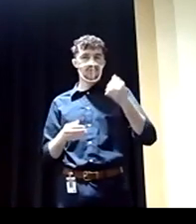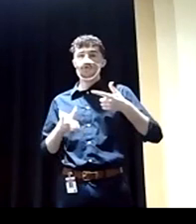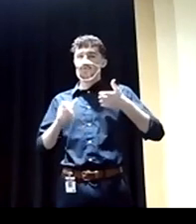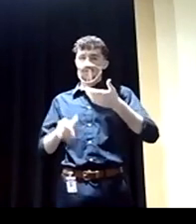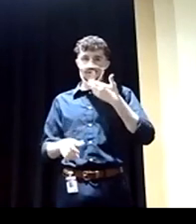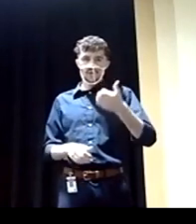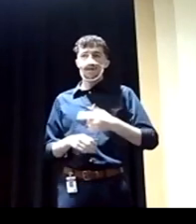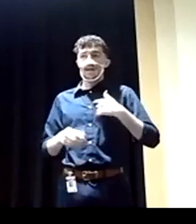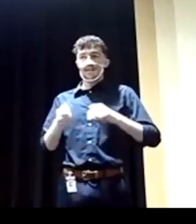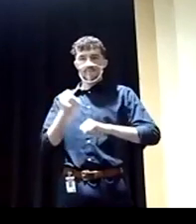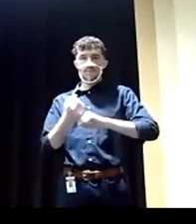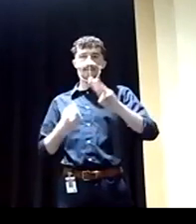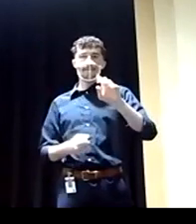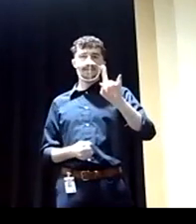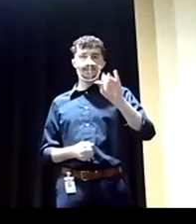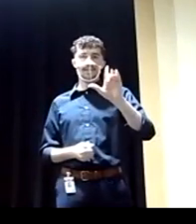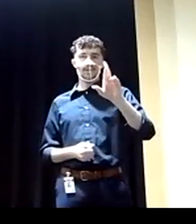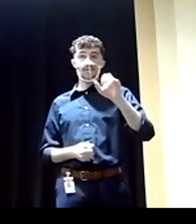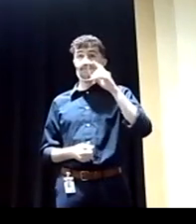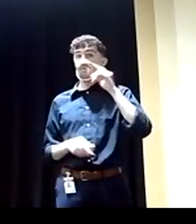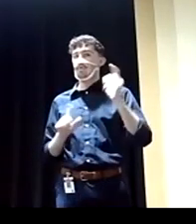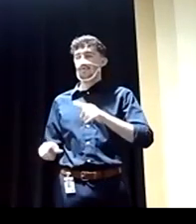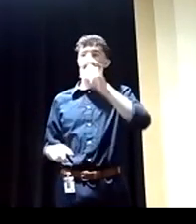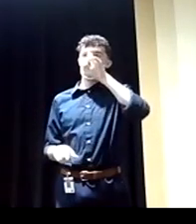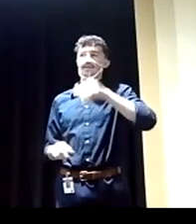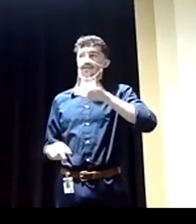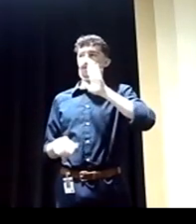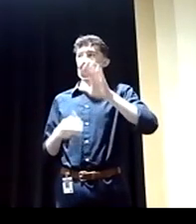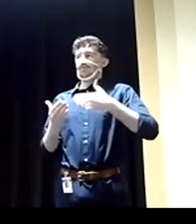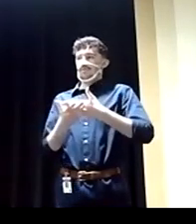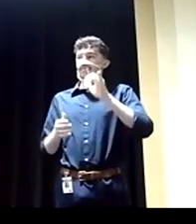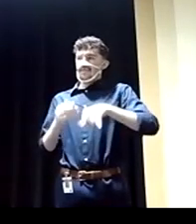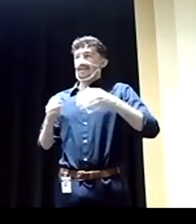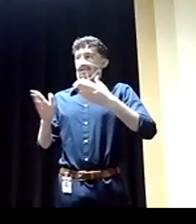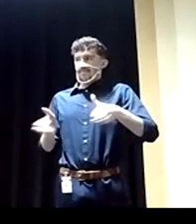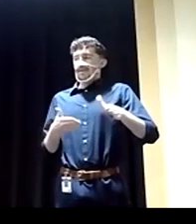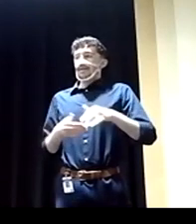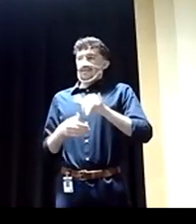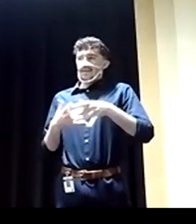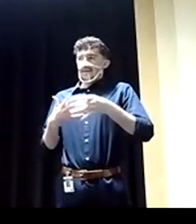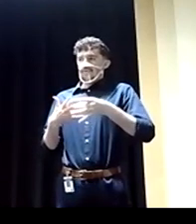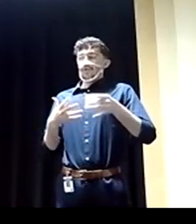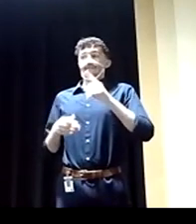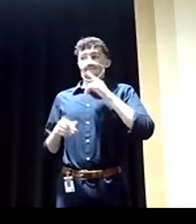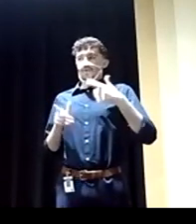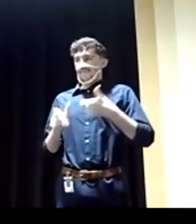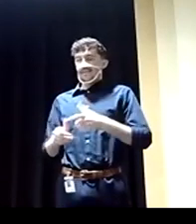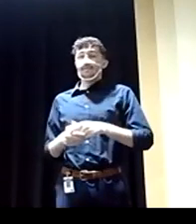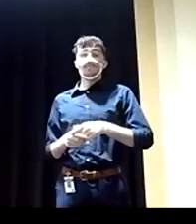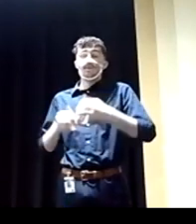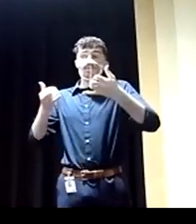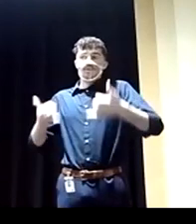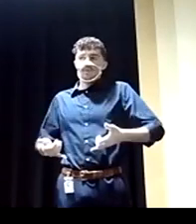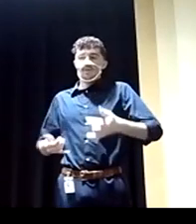Medicare for all. And I think that that will get us to a Medicare for all option quicker. Currently, I support